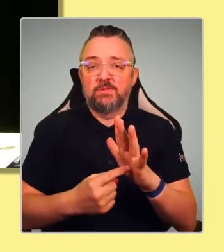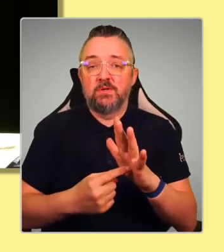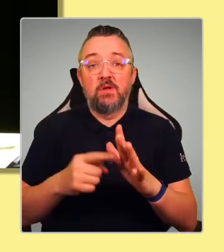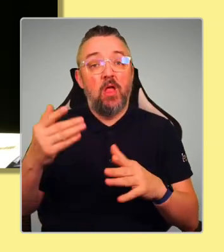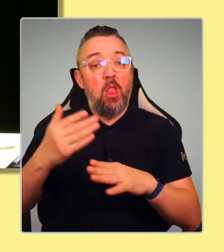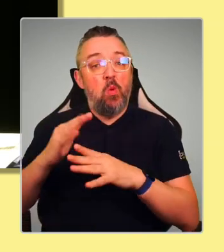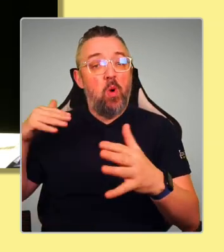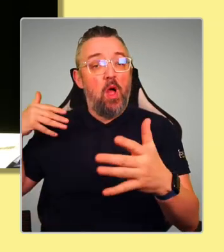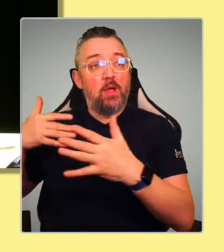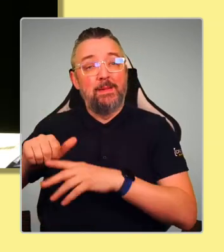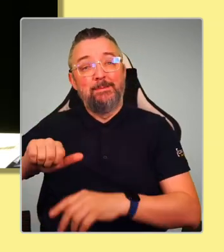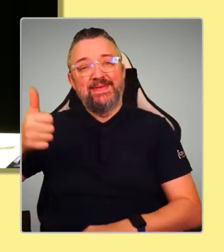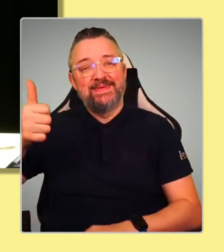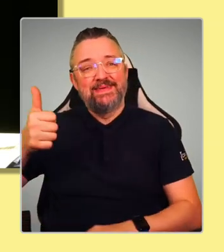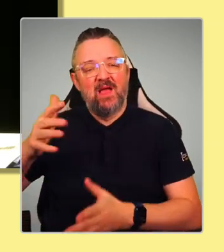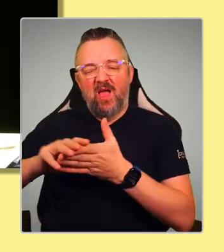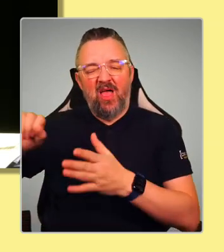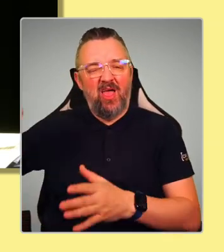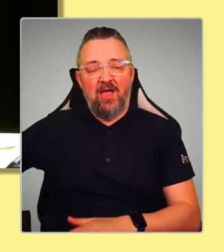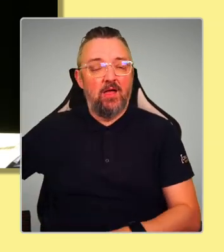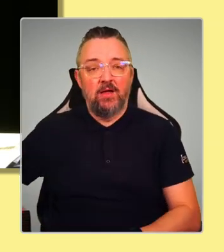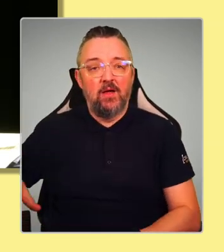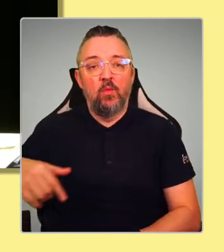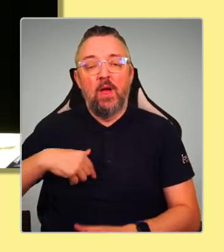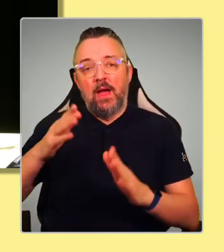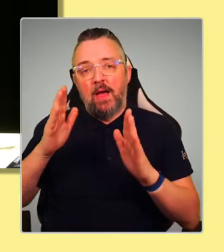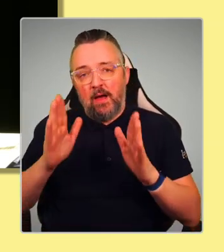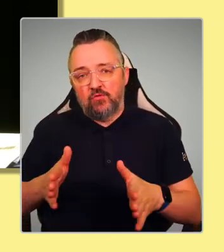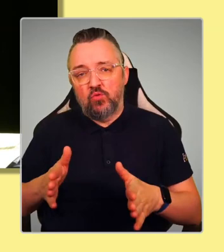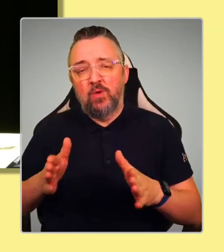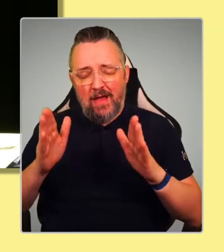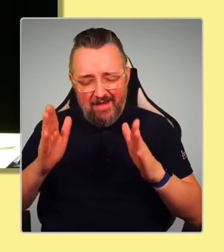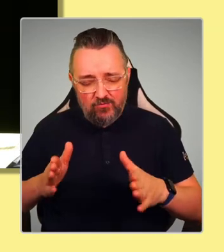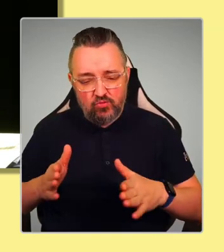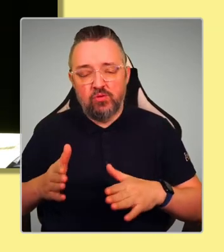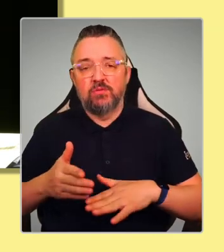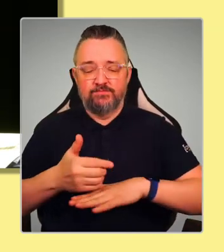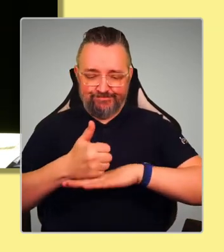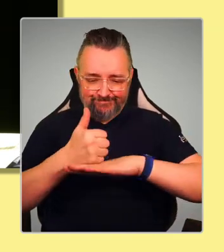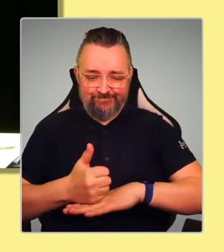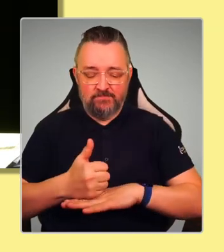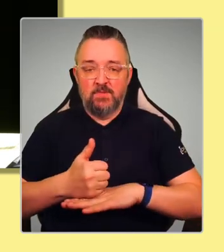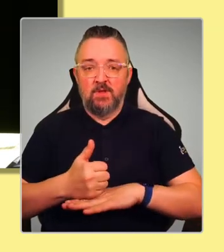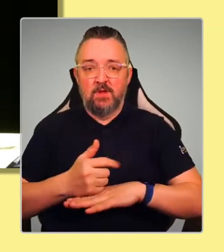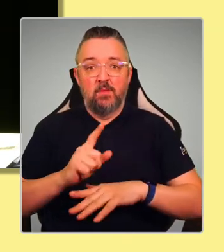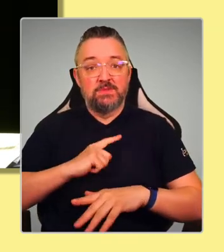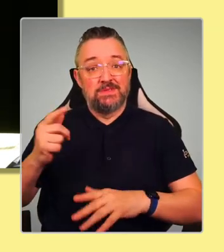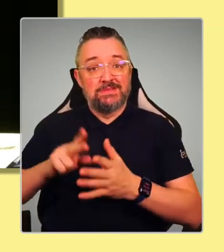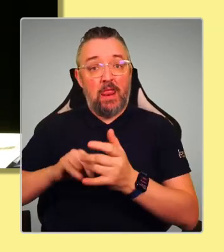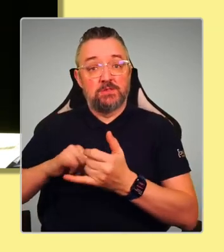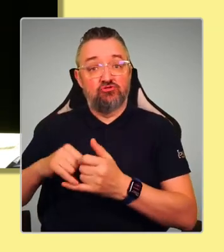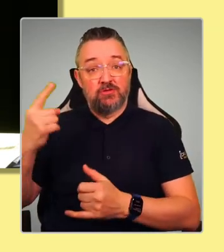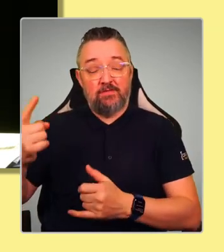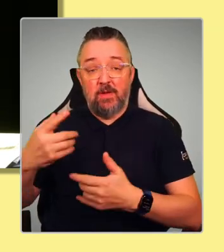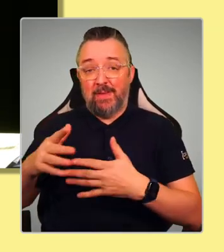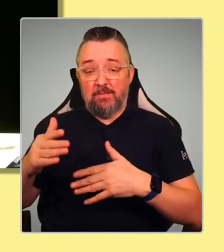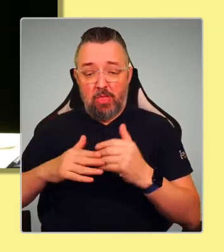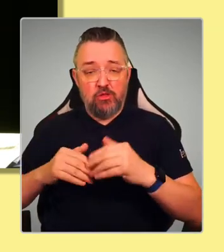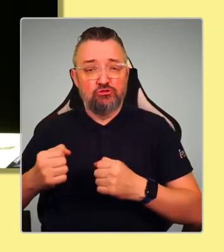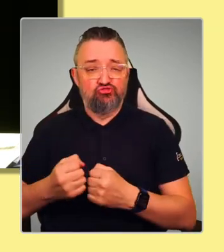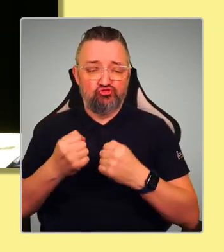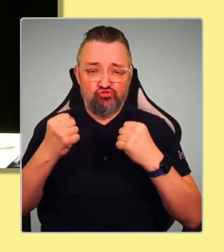But we build upon a strong foundation that Nicola Sturgeon and others have built in the last